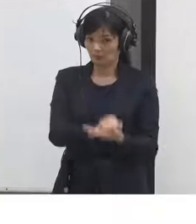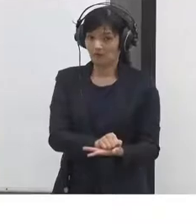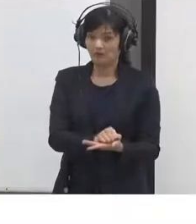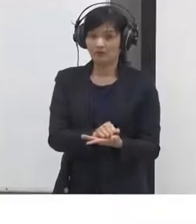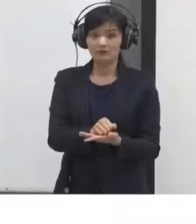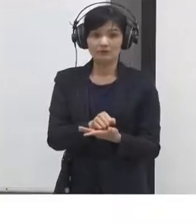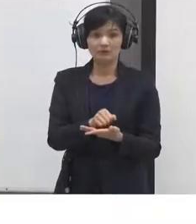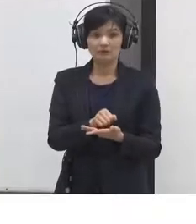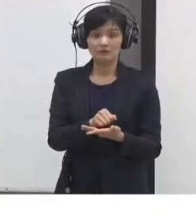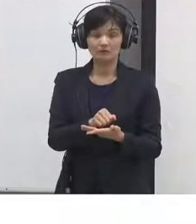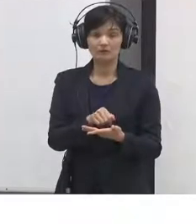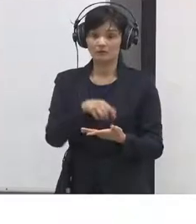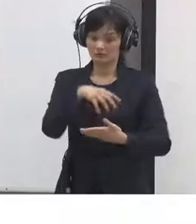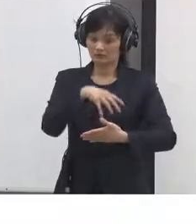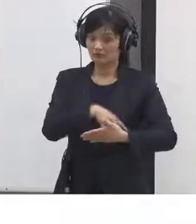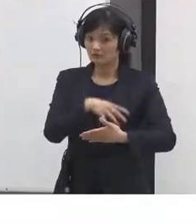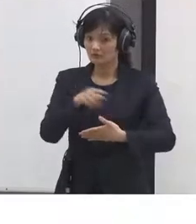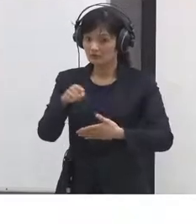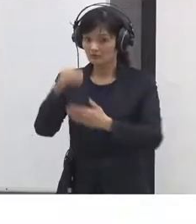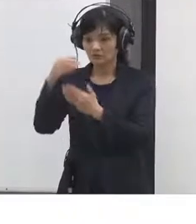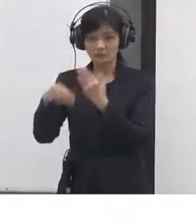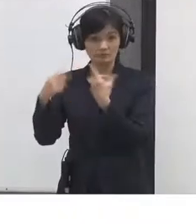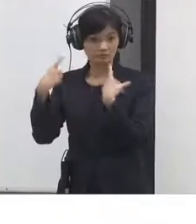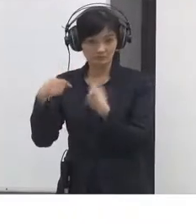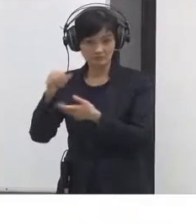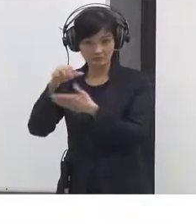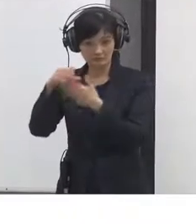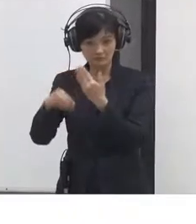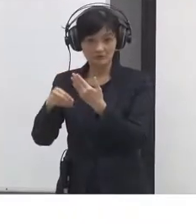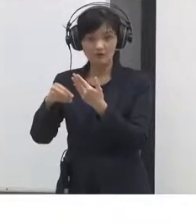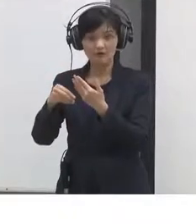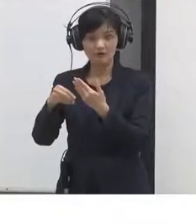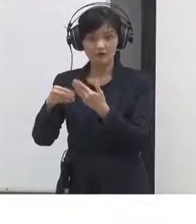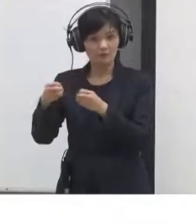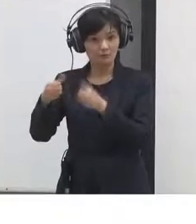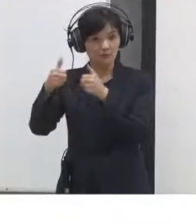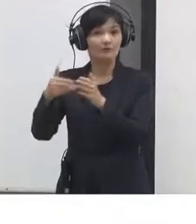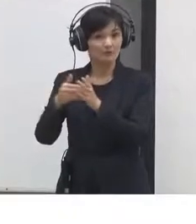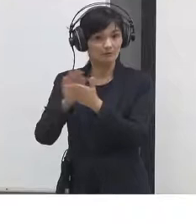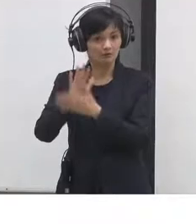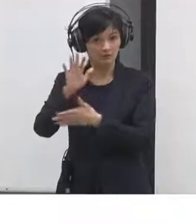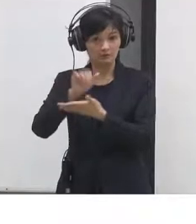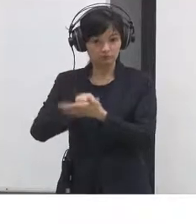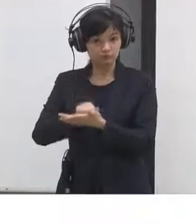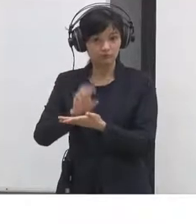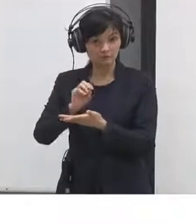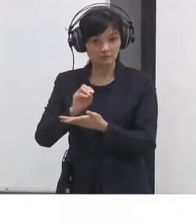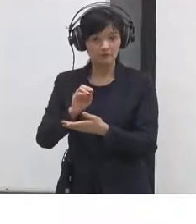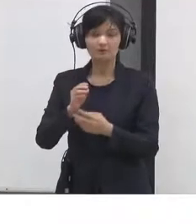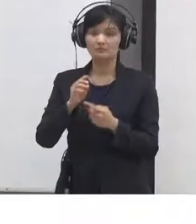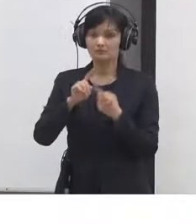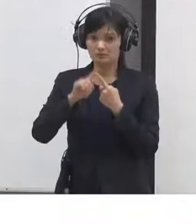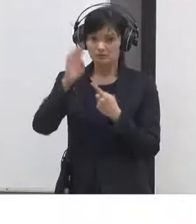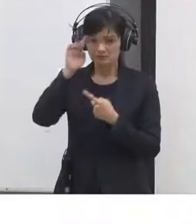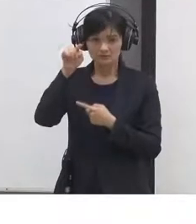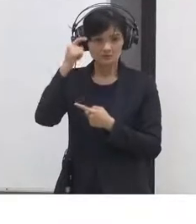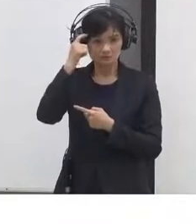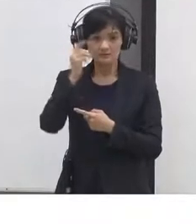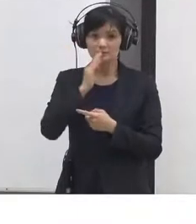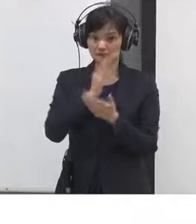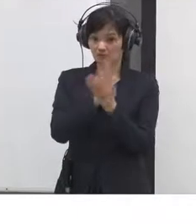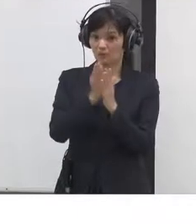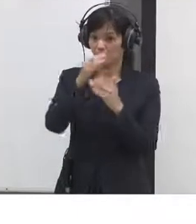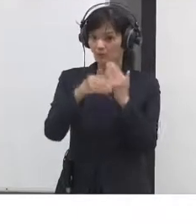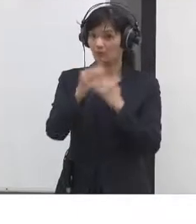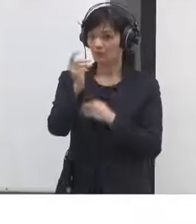community can I just check you're asking for a list of the principles and values yes the principle but do